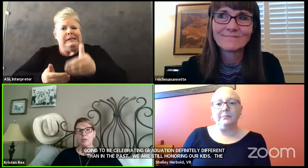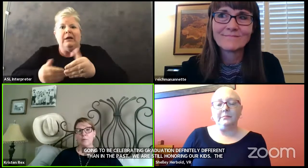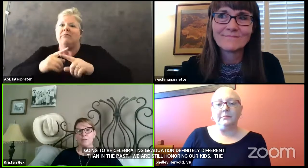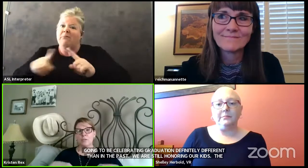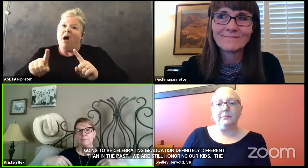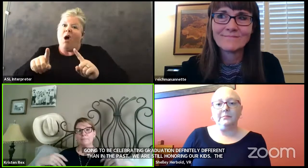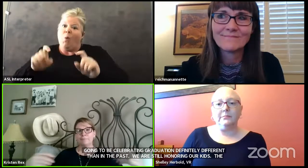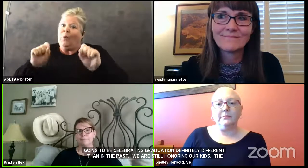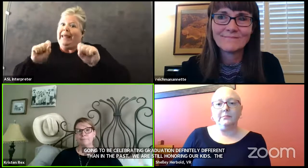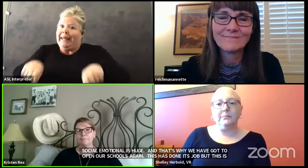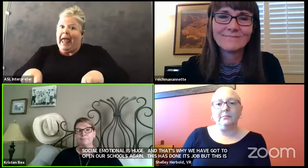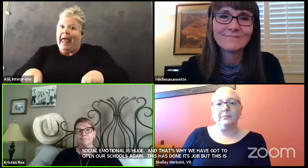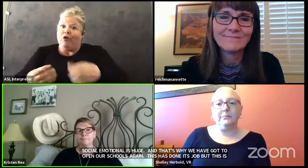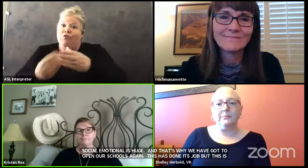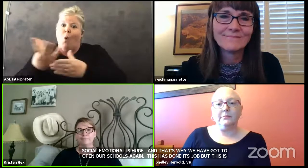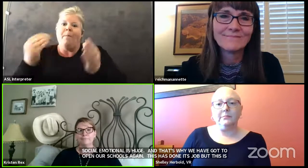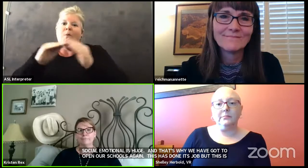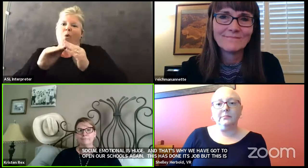Great question.